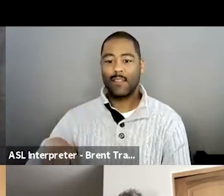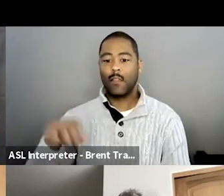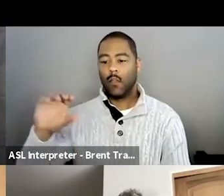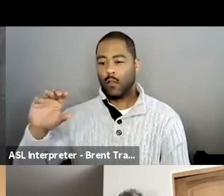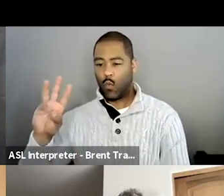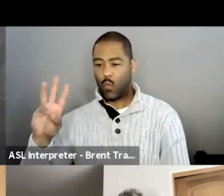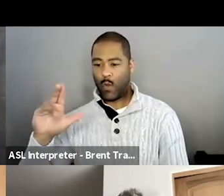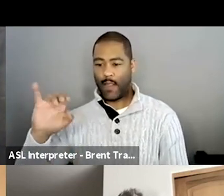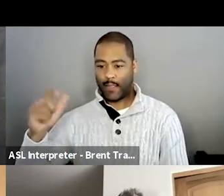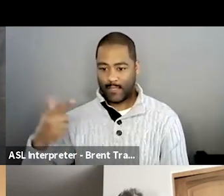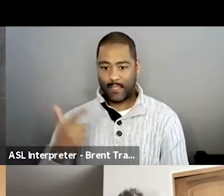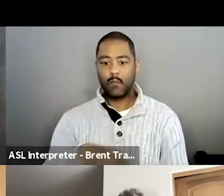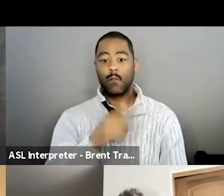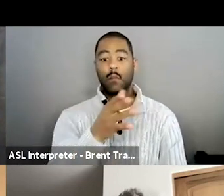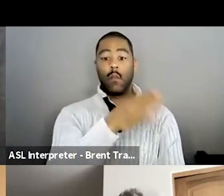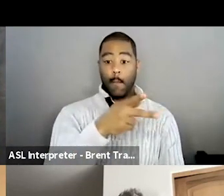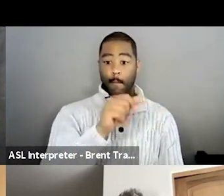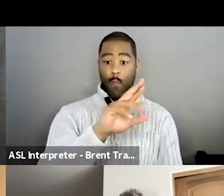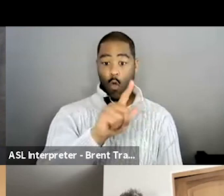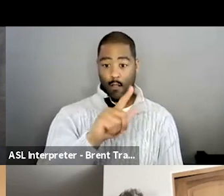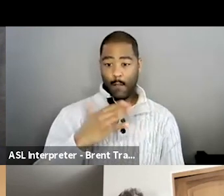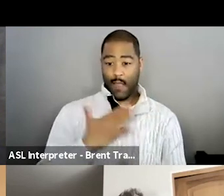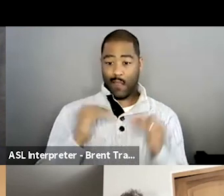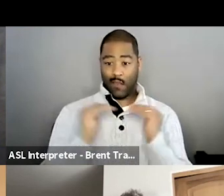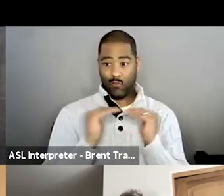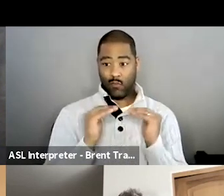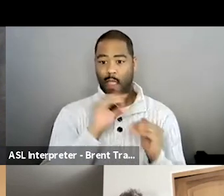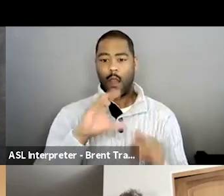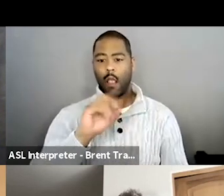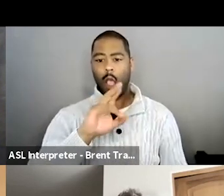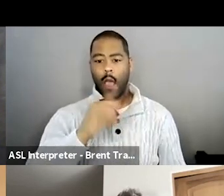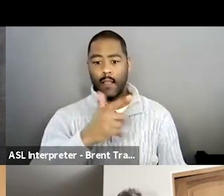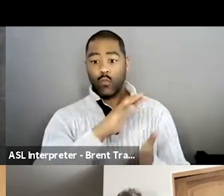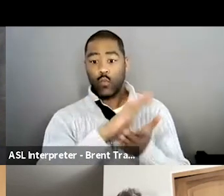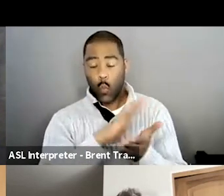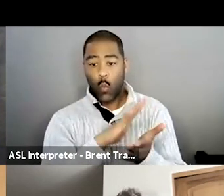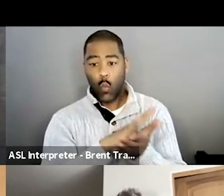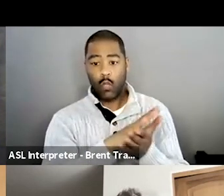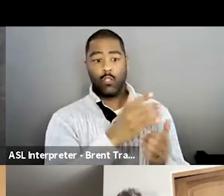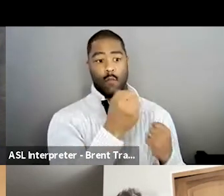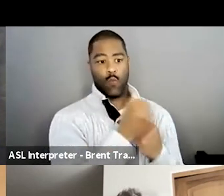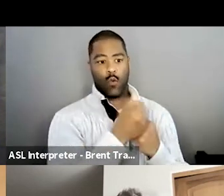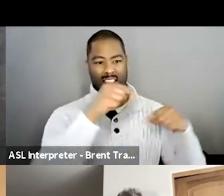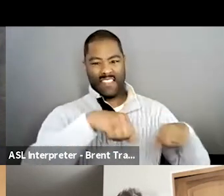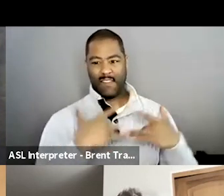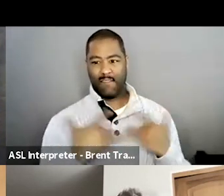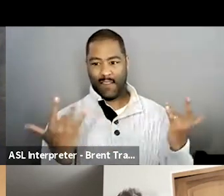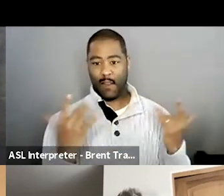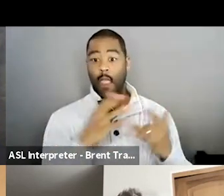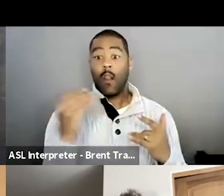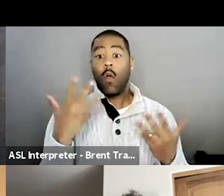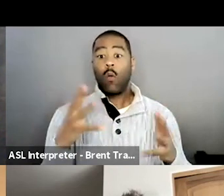And many thanks to Cotting School also for supporting tonight's event. Uh, we want to give a shout out to all mothers